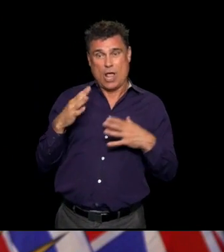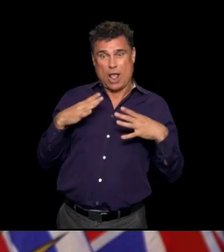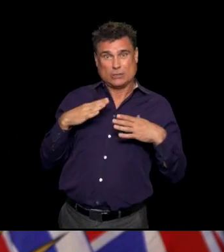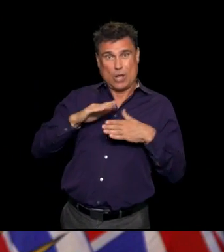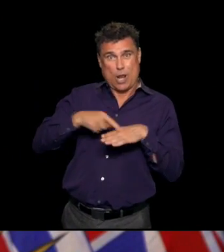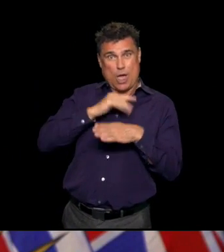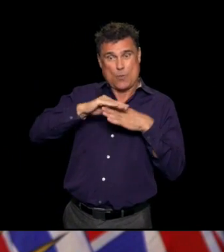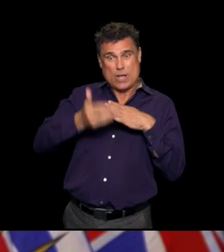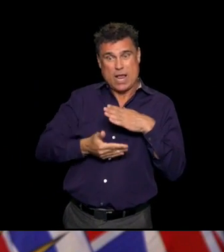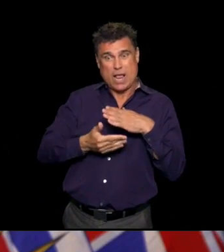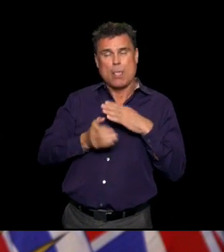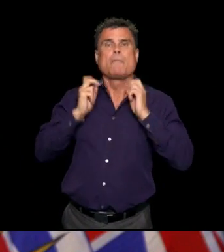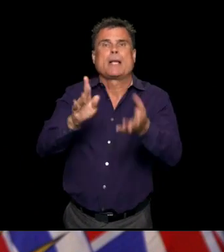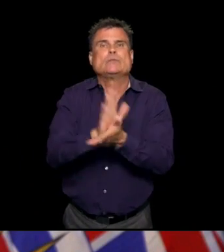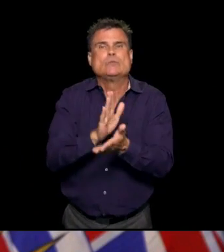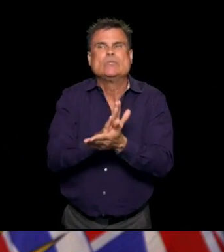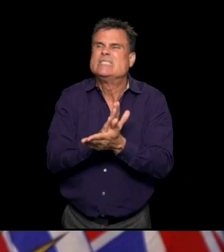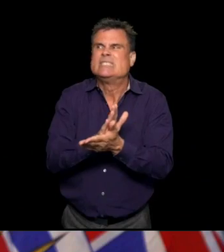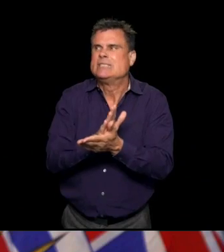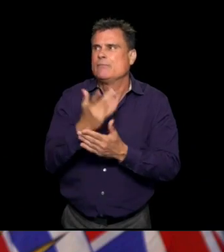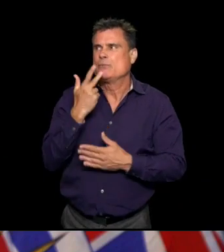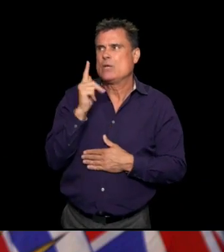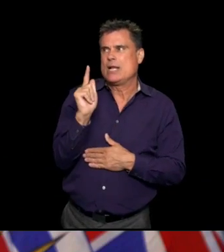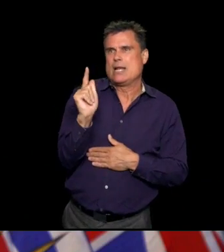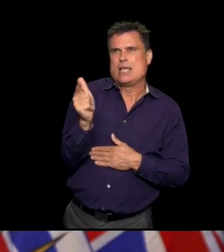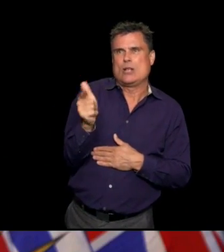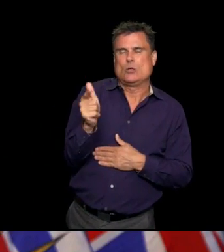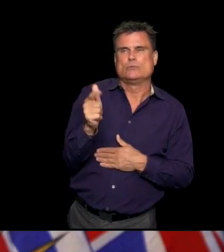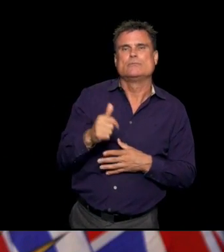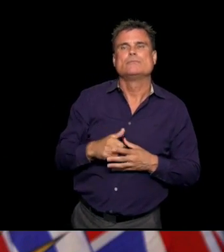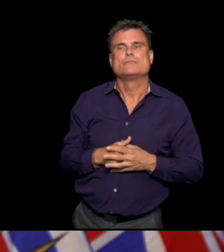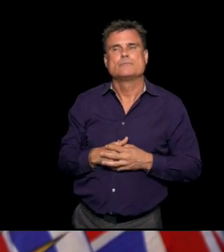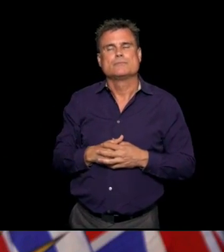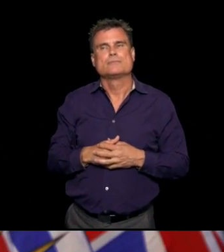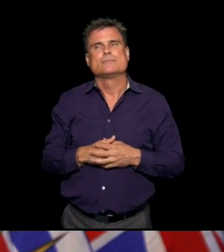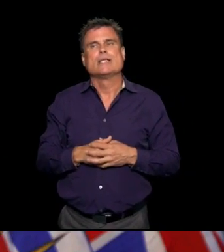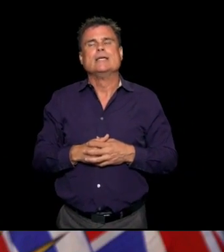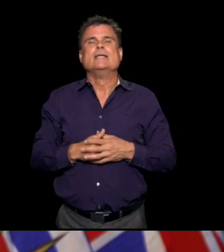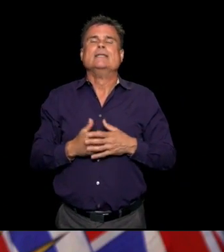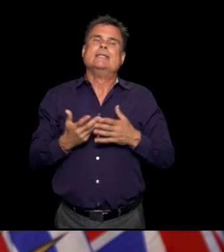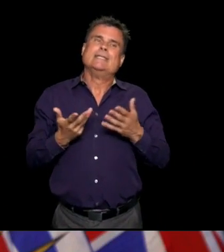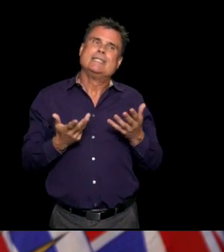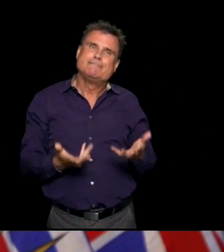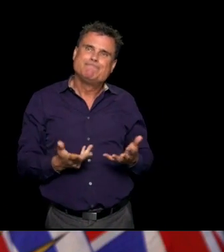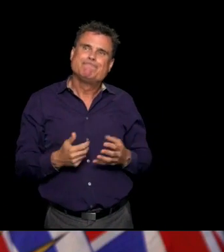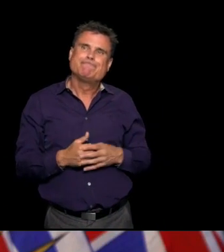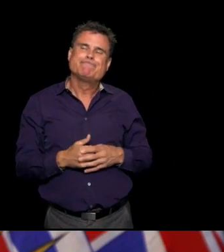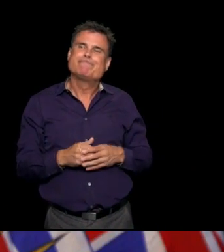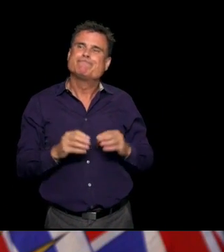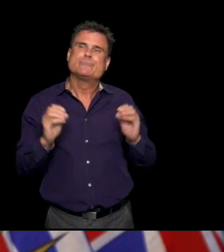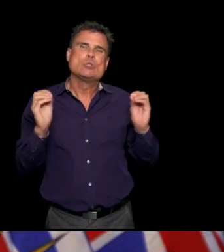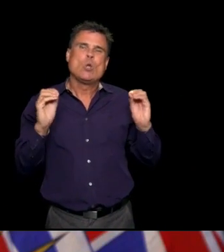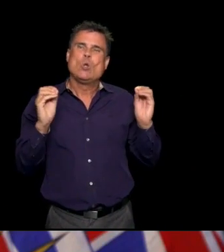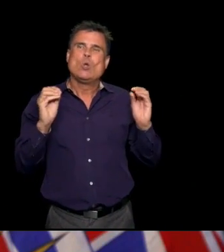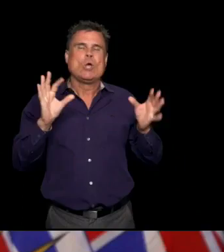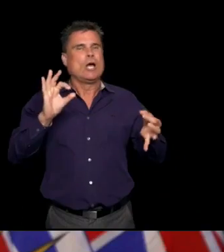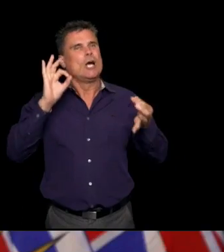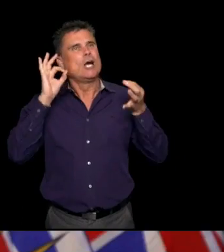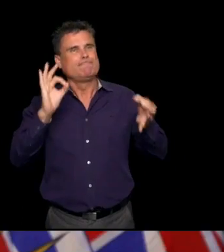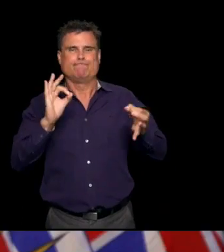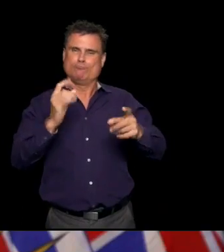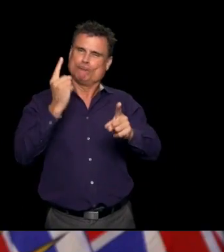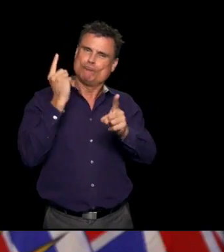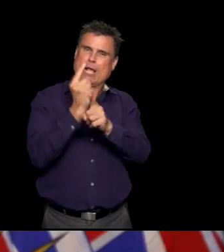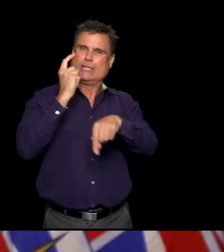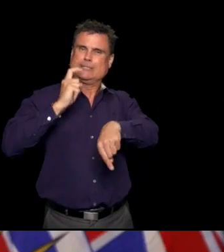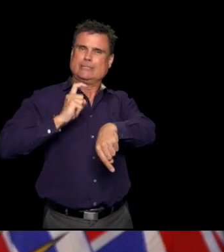back two weeks, that that would make them feel better. Is that something that was considered? And what do you think of that idea? Yeah, you know, I don't think